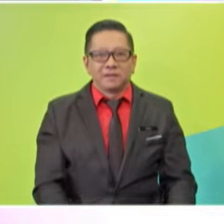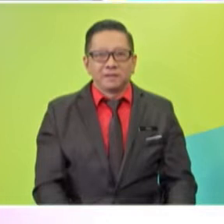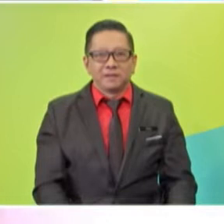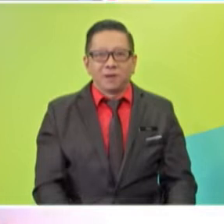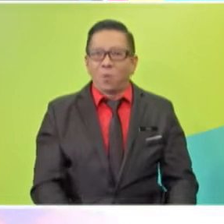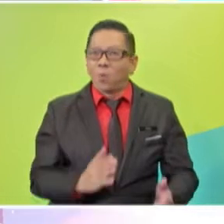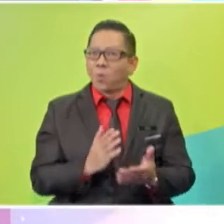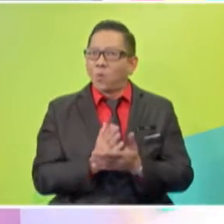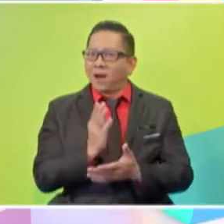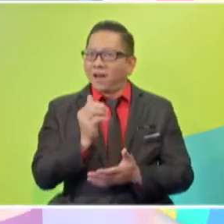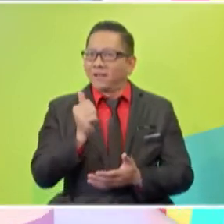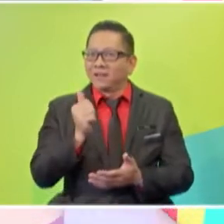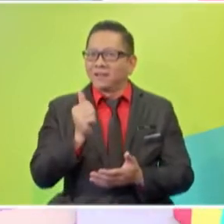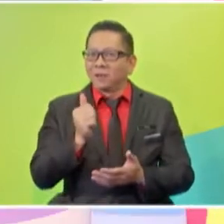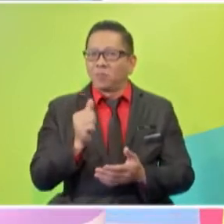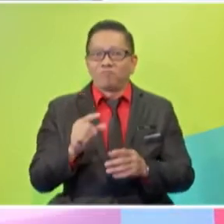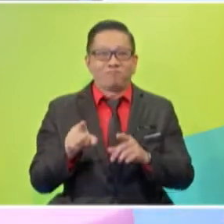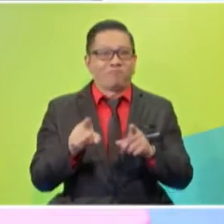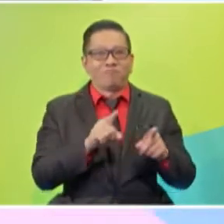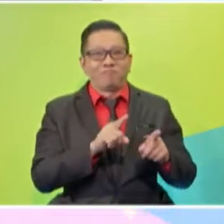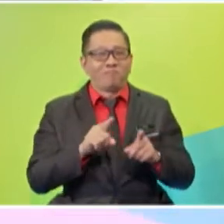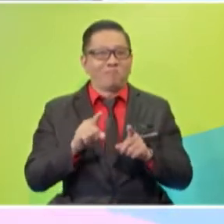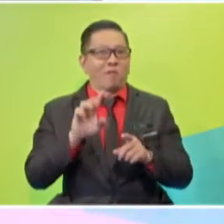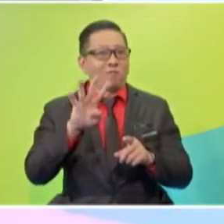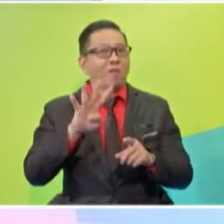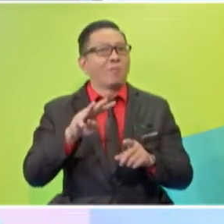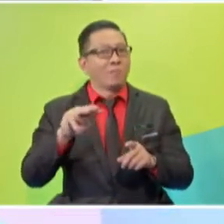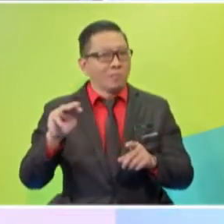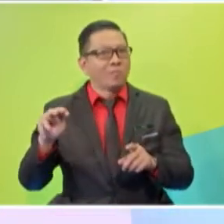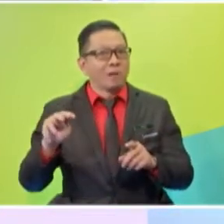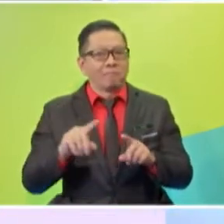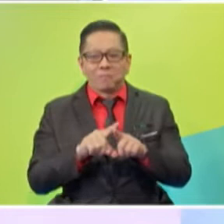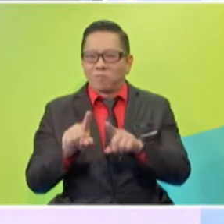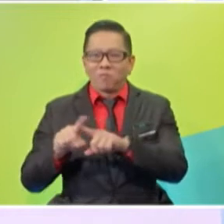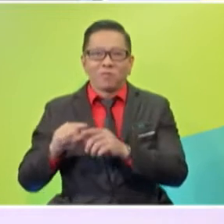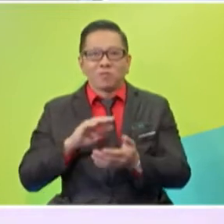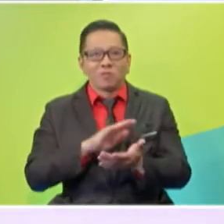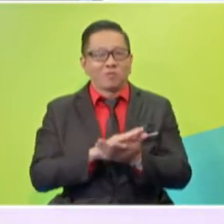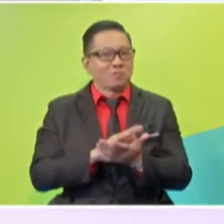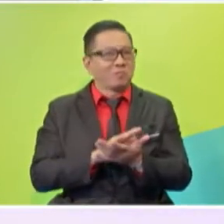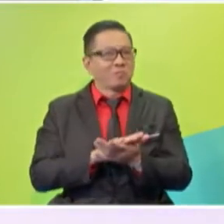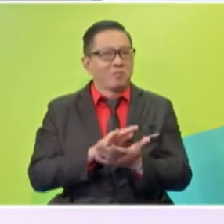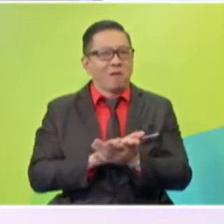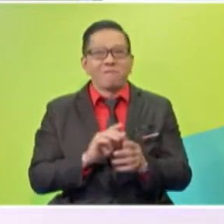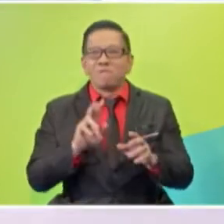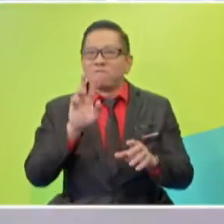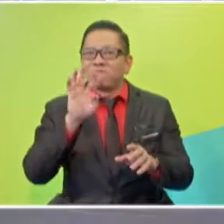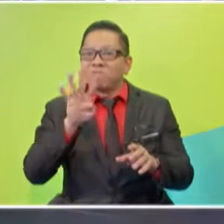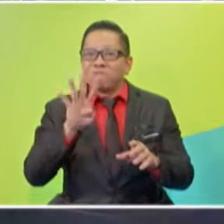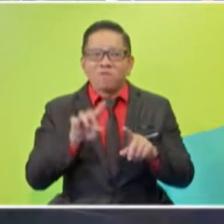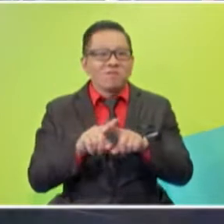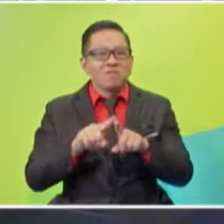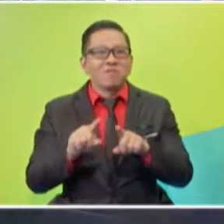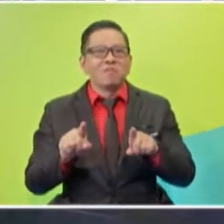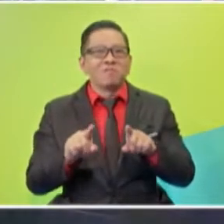All right, and these are actually four pupils from four different schools, am I right? Exactly. Four different states. Four